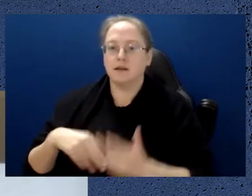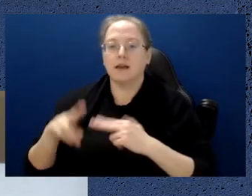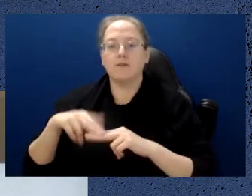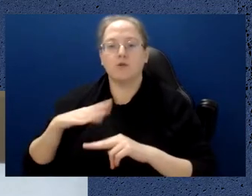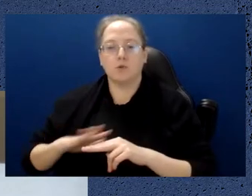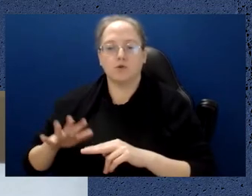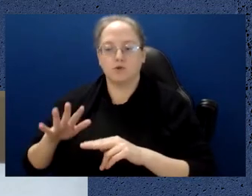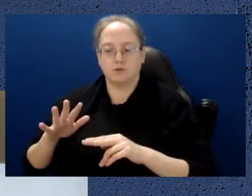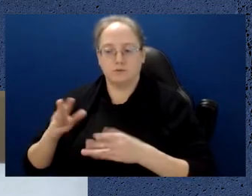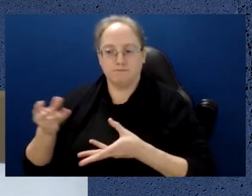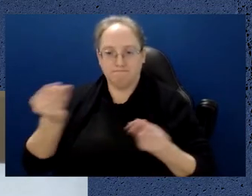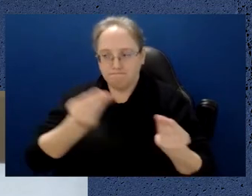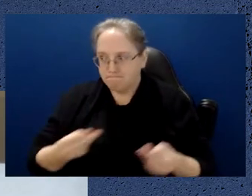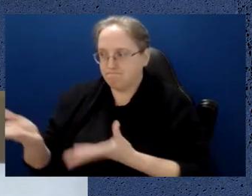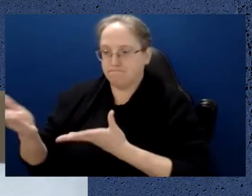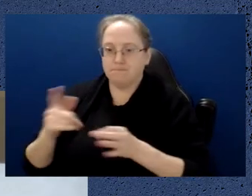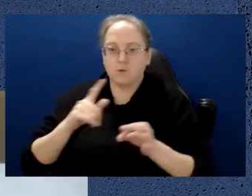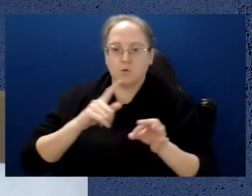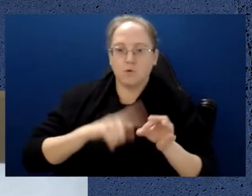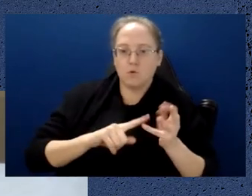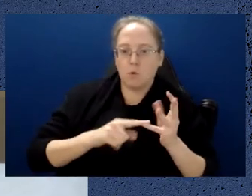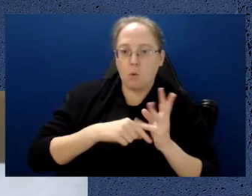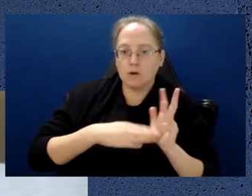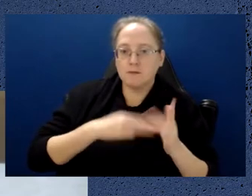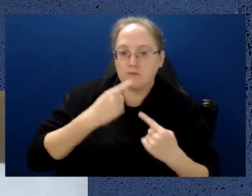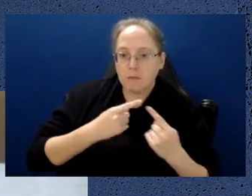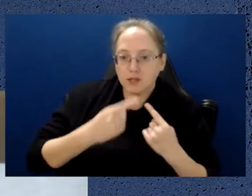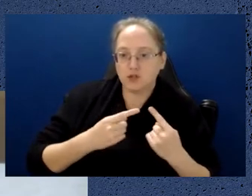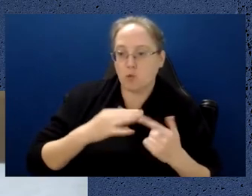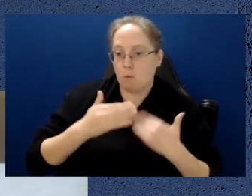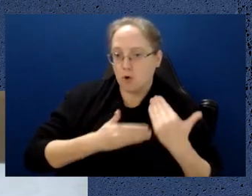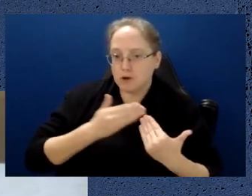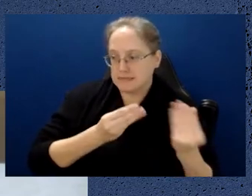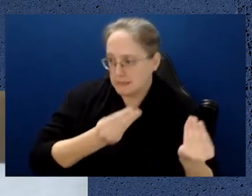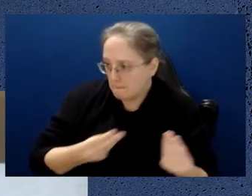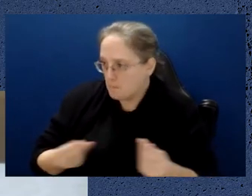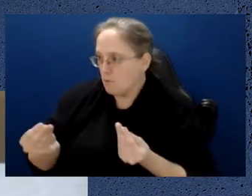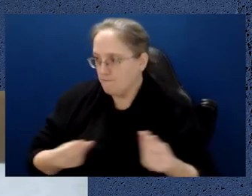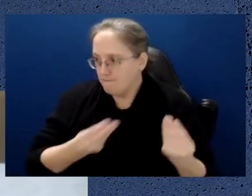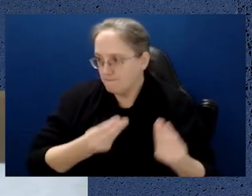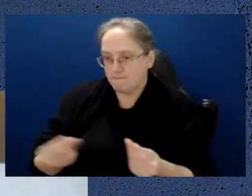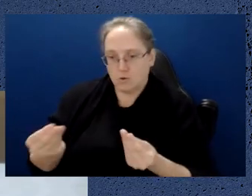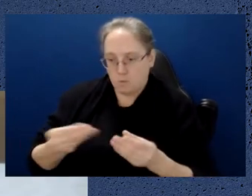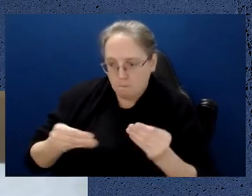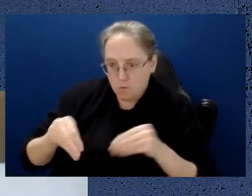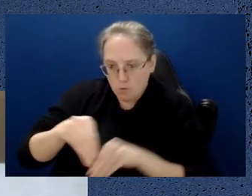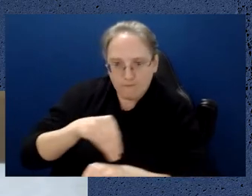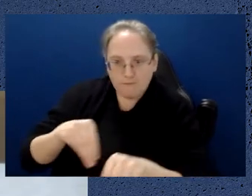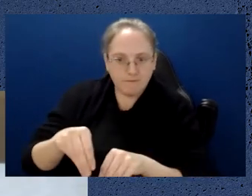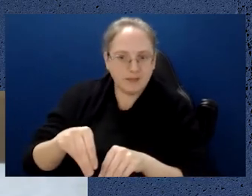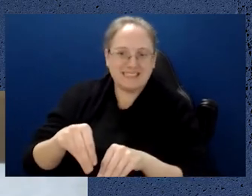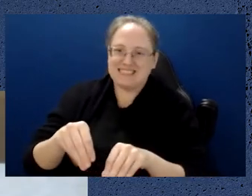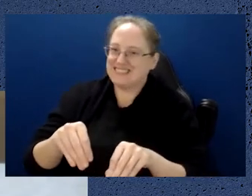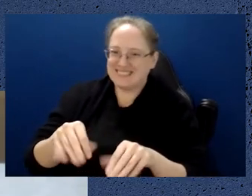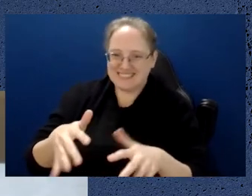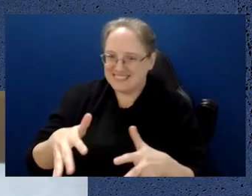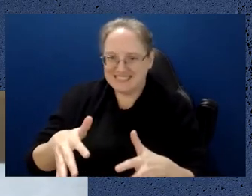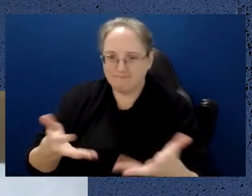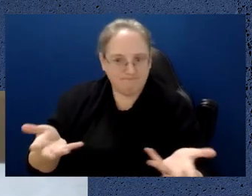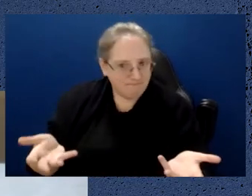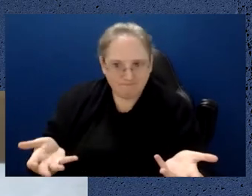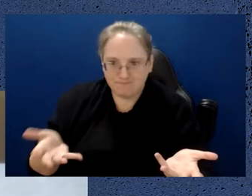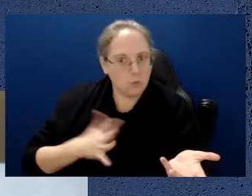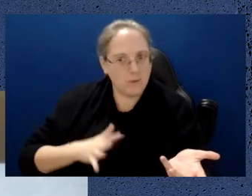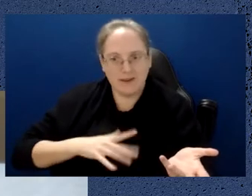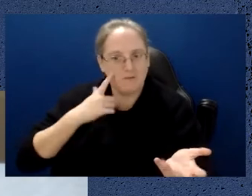quantum information or quantum behavior or quantum processes around in space, then we have to